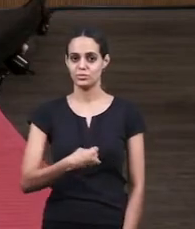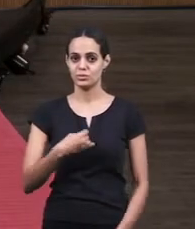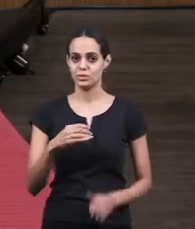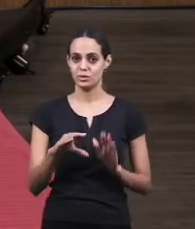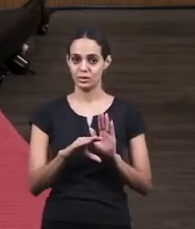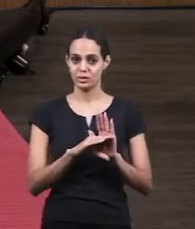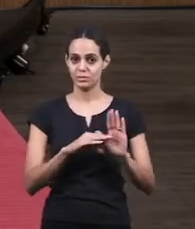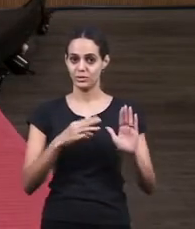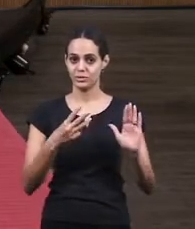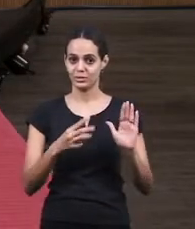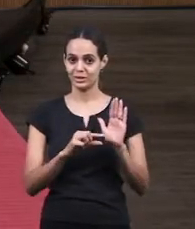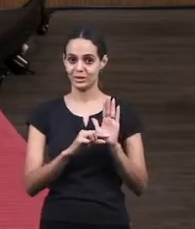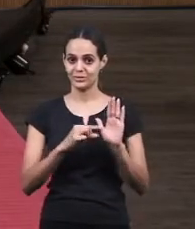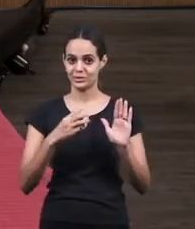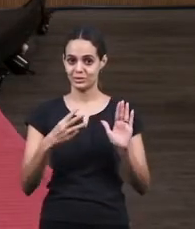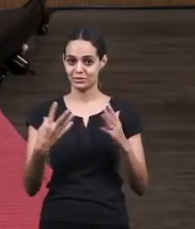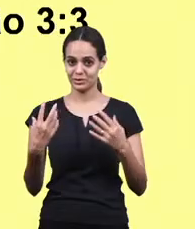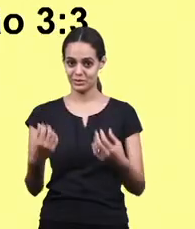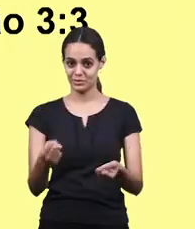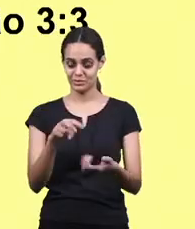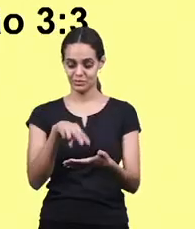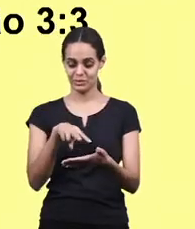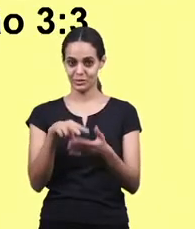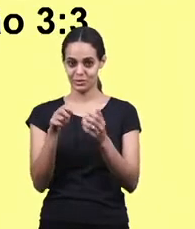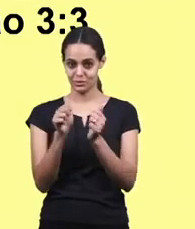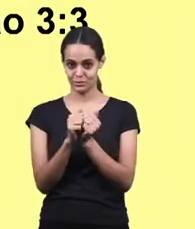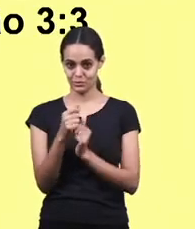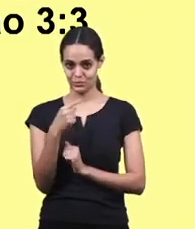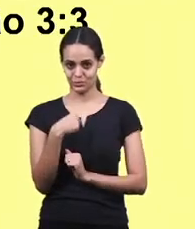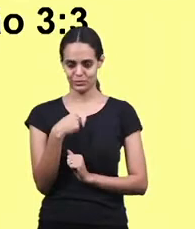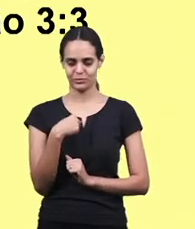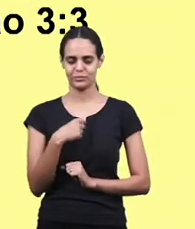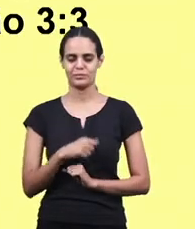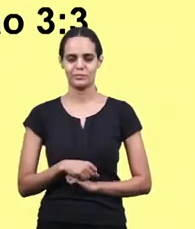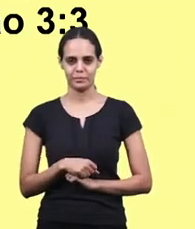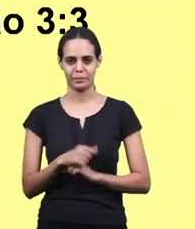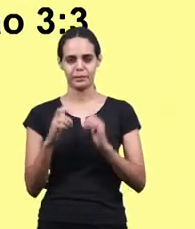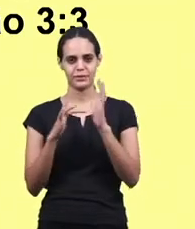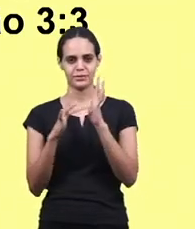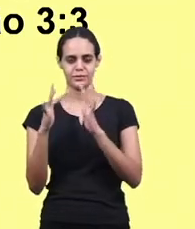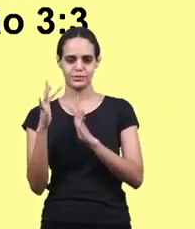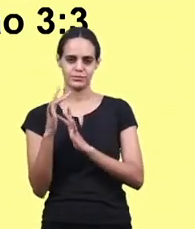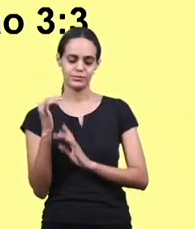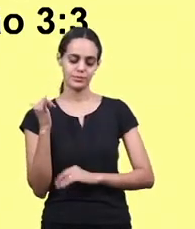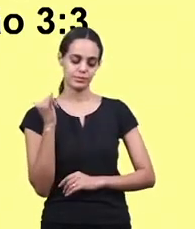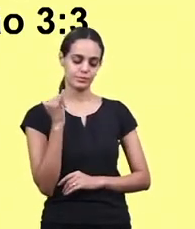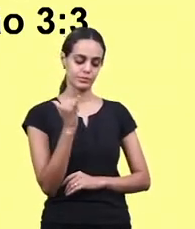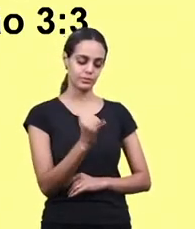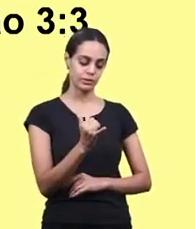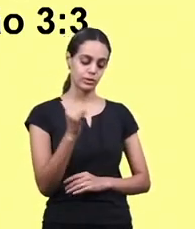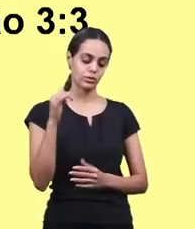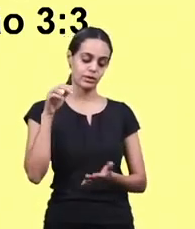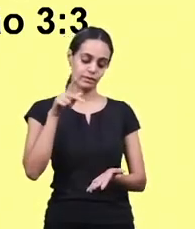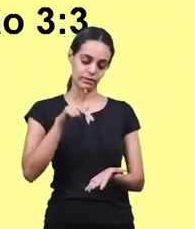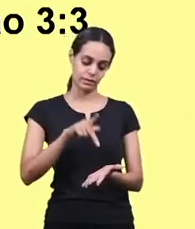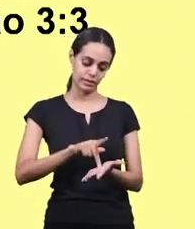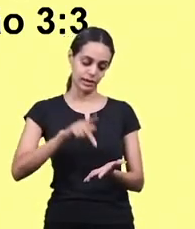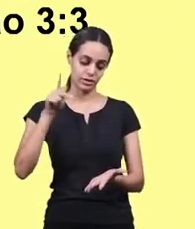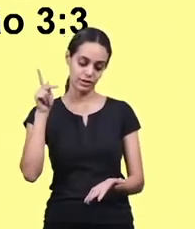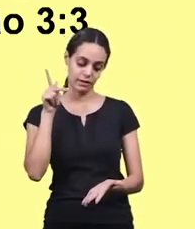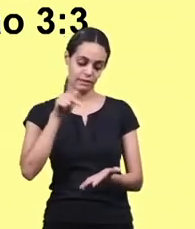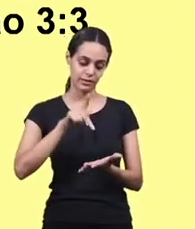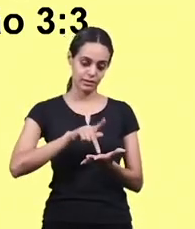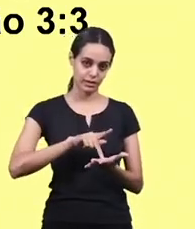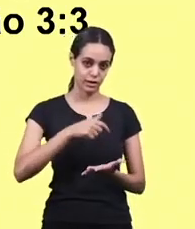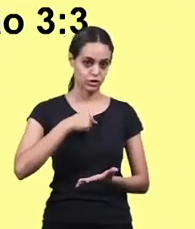verse 3 let's read it together jesus answered and said to him most assuredly i say to